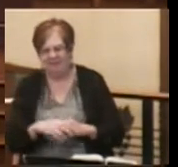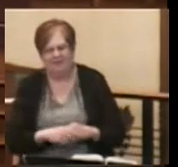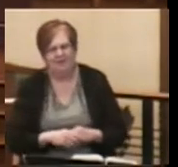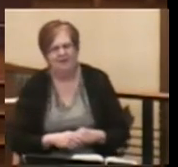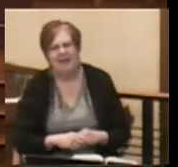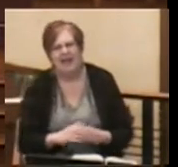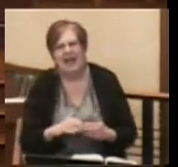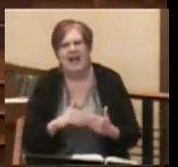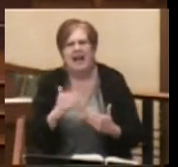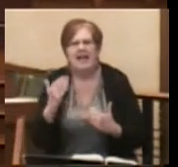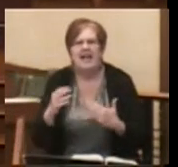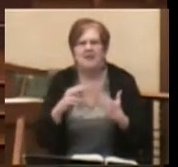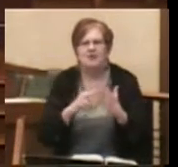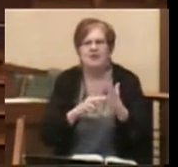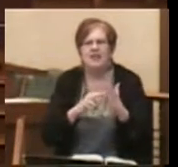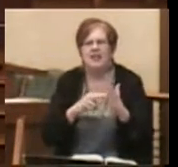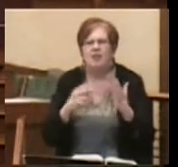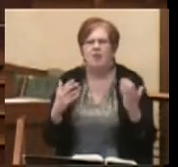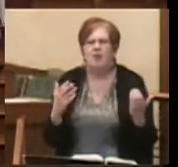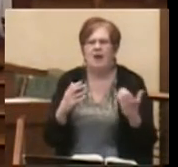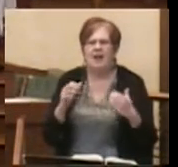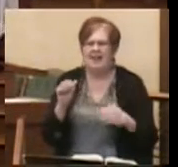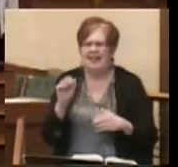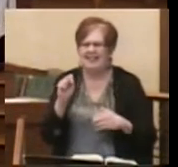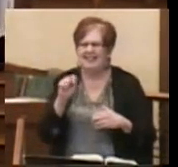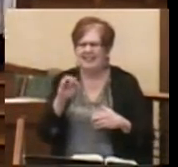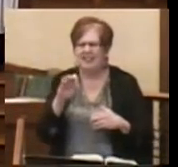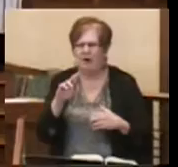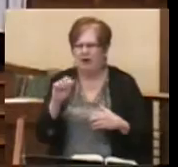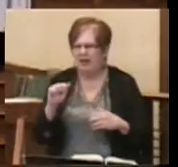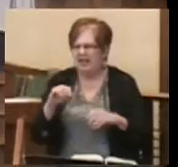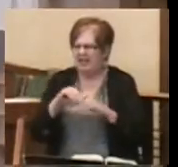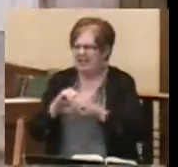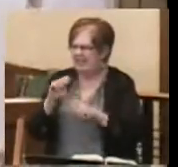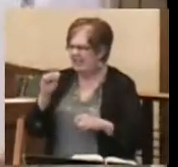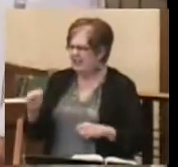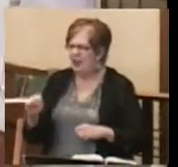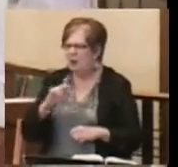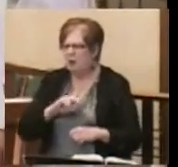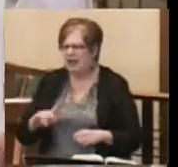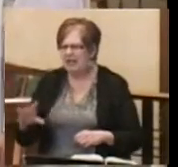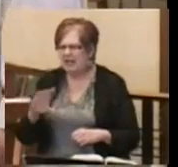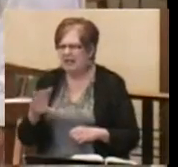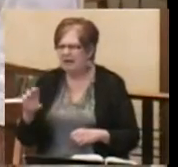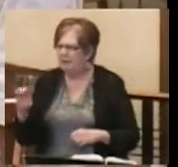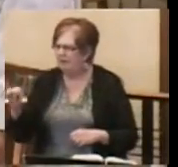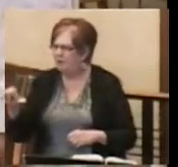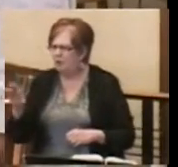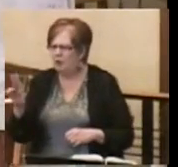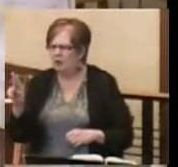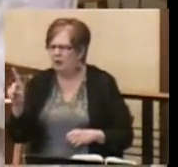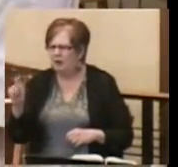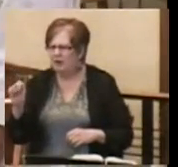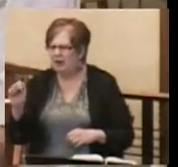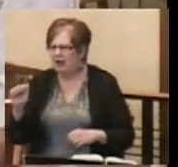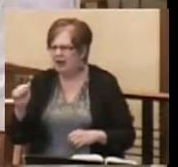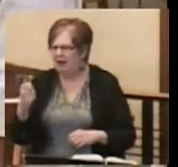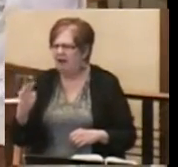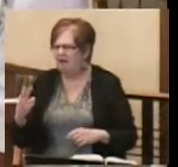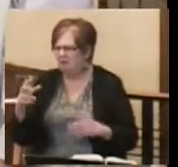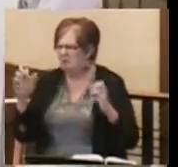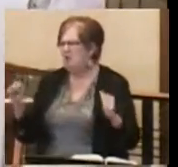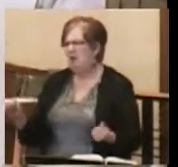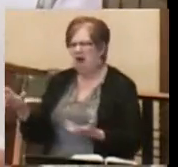read in chapter 16, Assyria is flexing its muscle in the southern kingdom of Judah, and they could just as easily wipe off